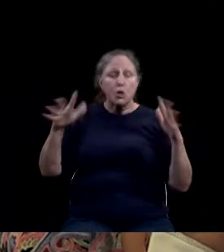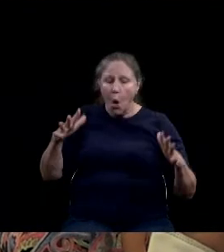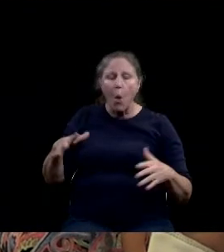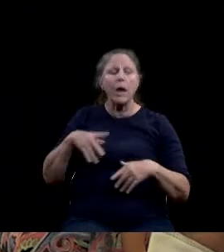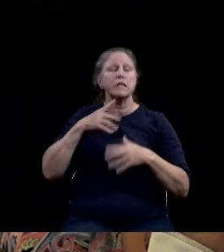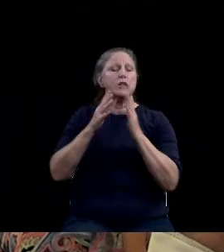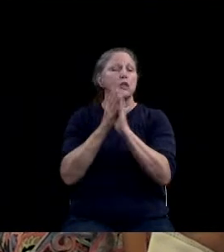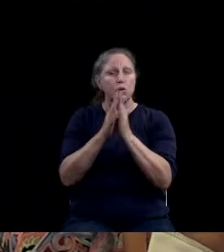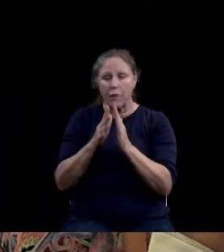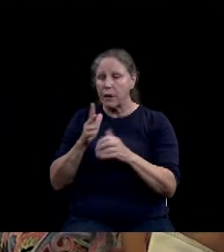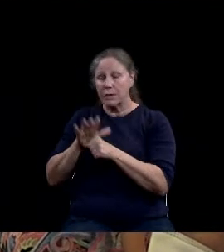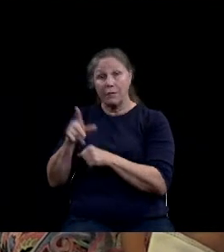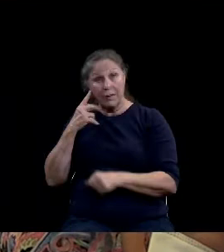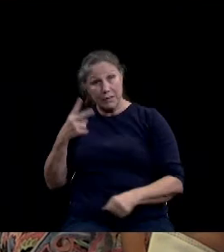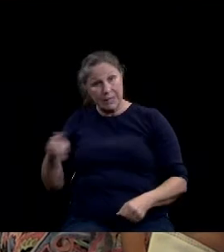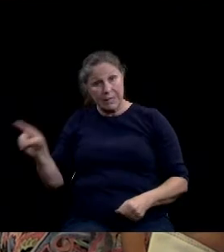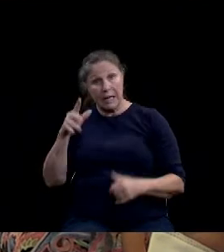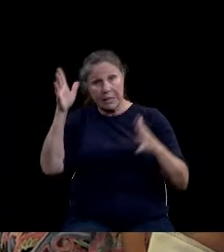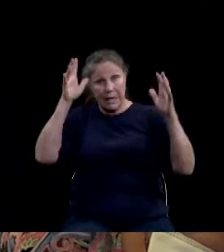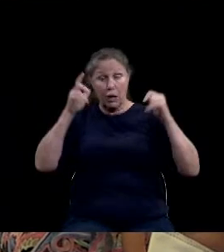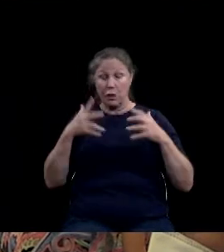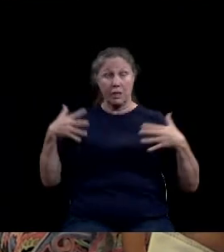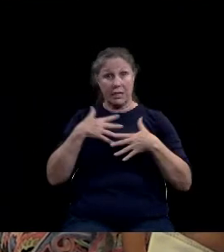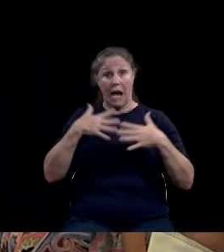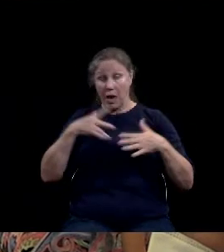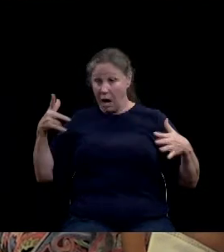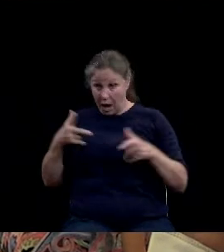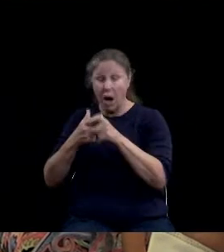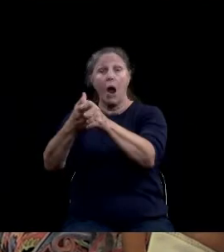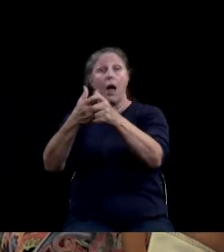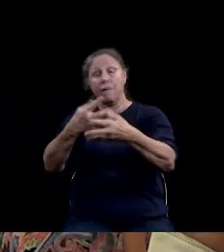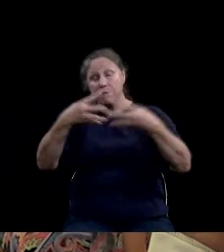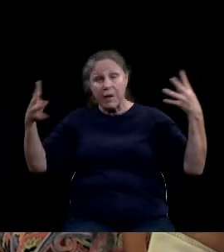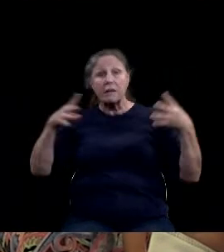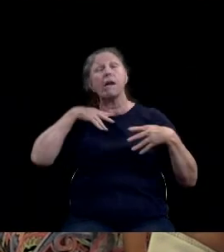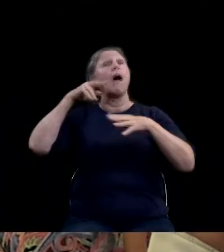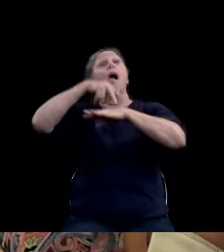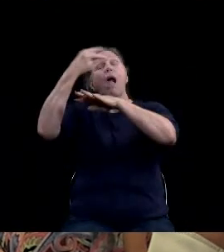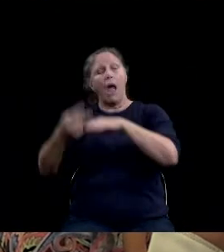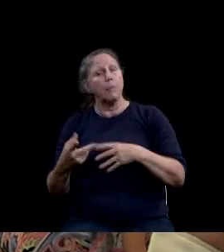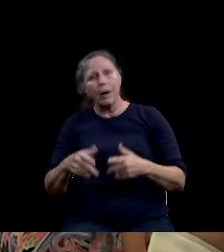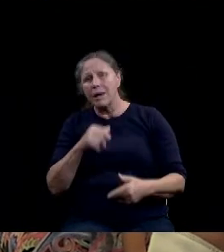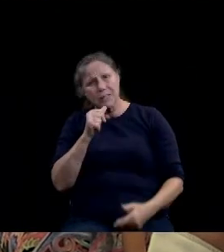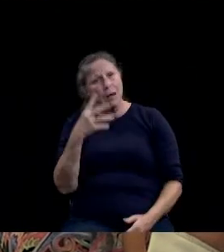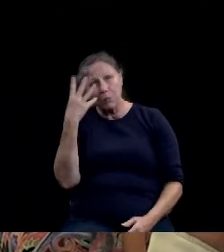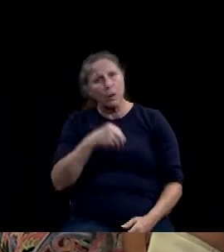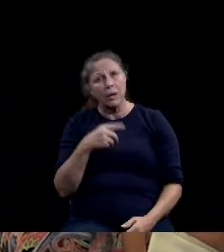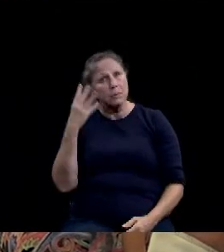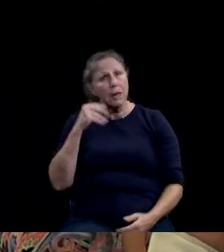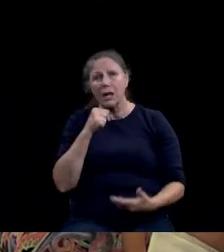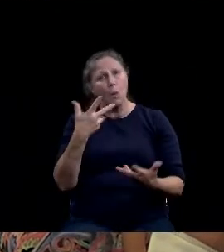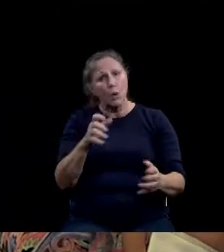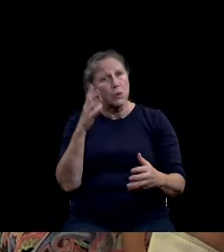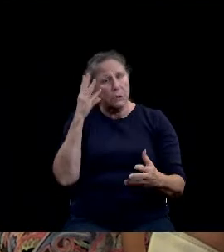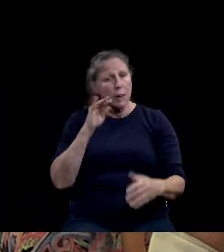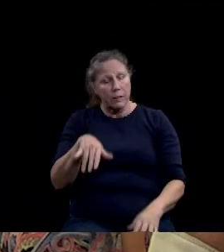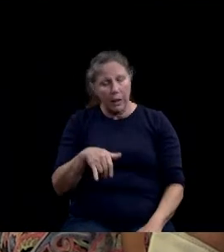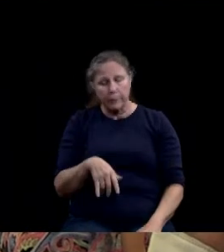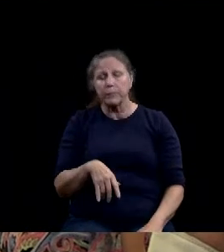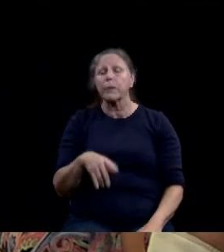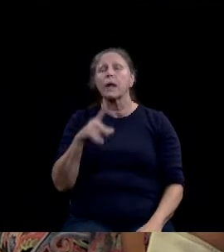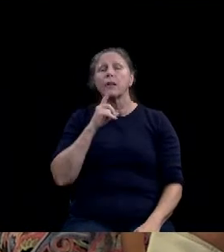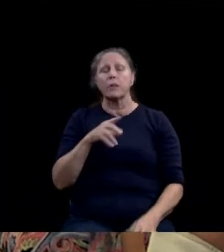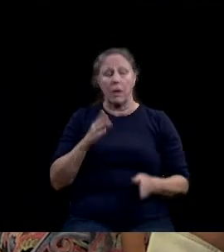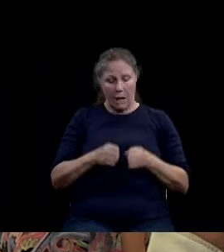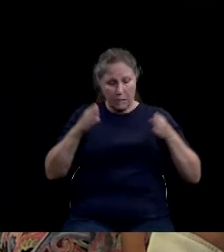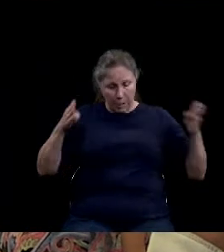straight into a fence break their neck and die it is not an experience I recommend. The right-of-way expansion will include a center turn lane that